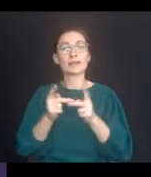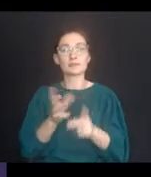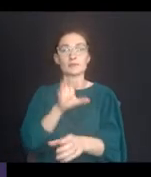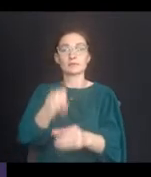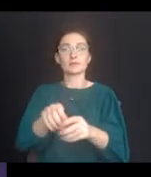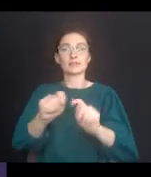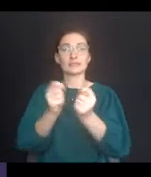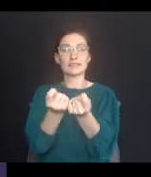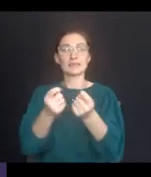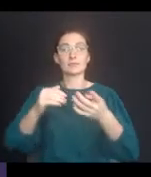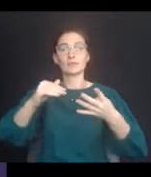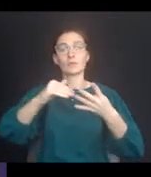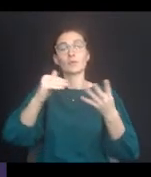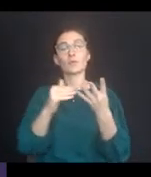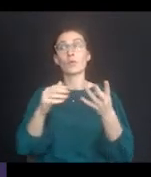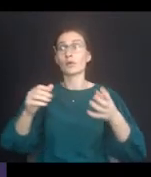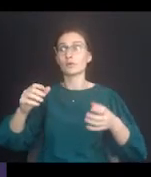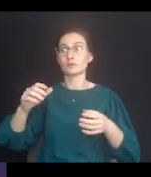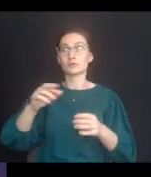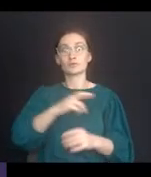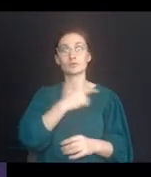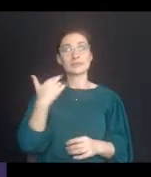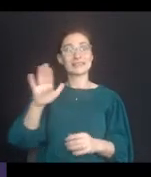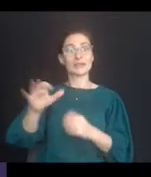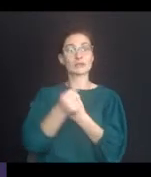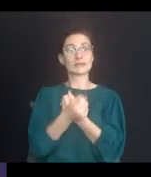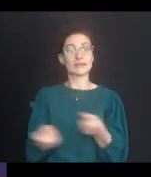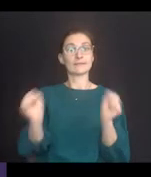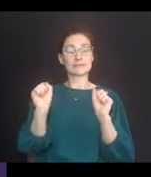or compromising student safety.